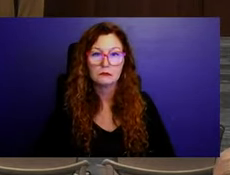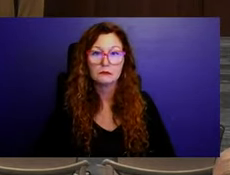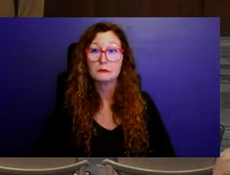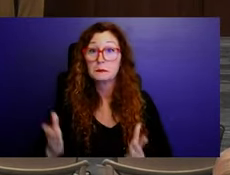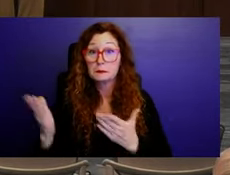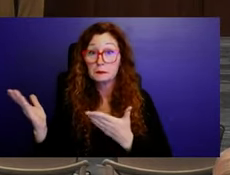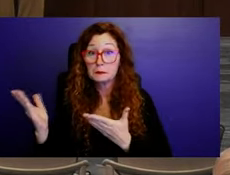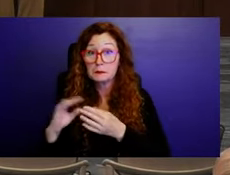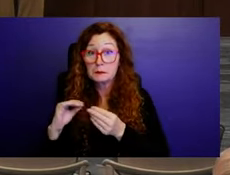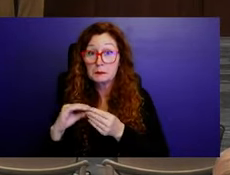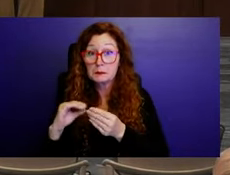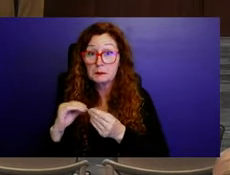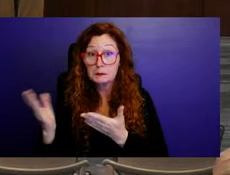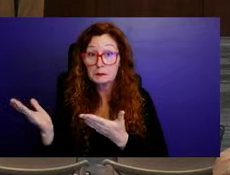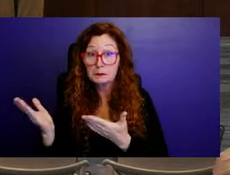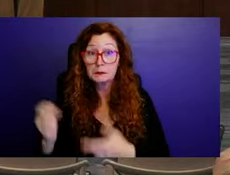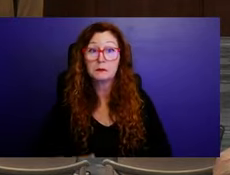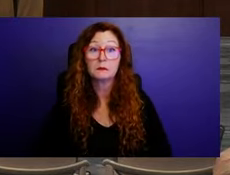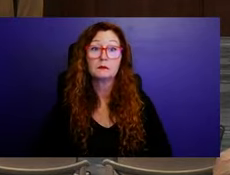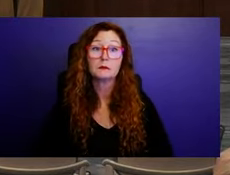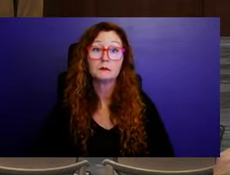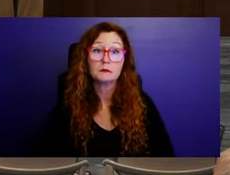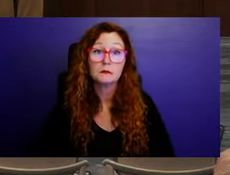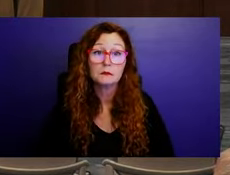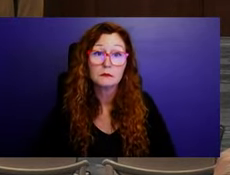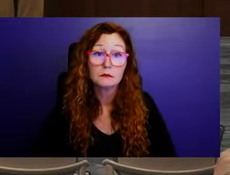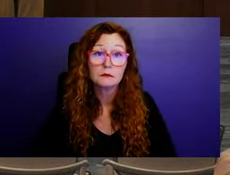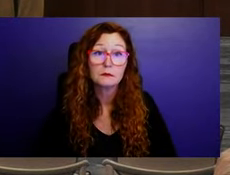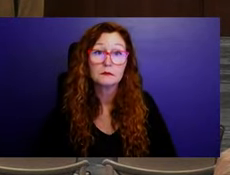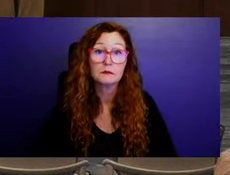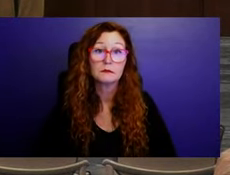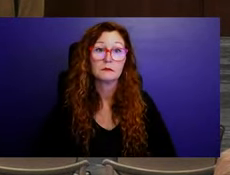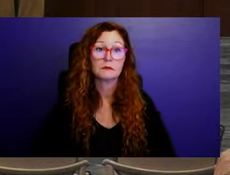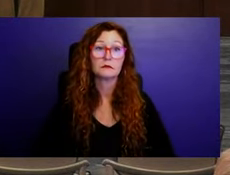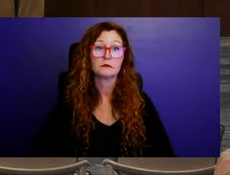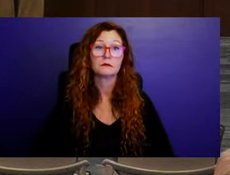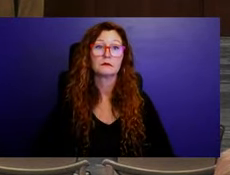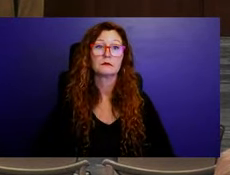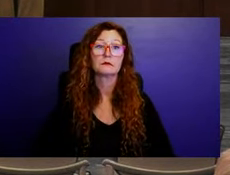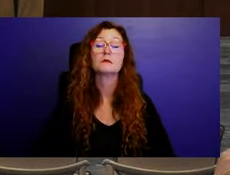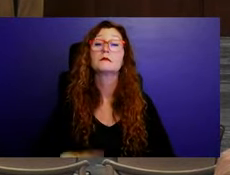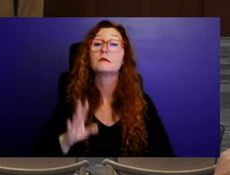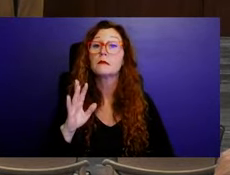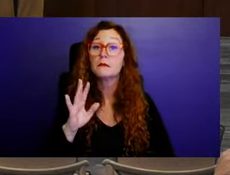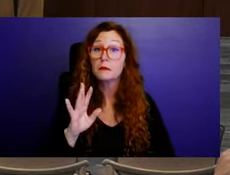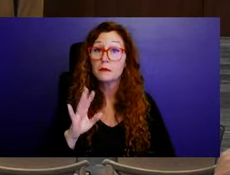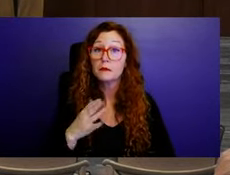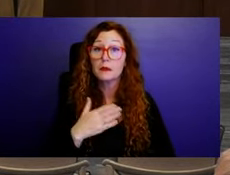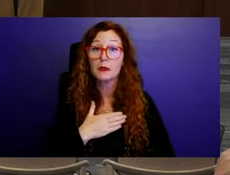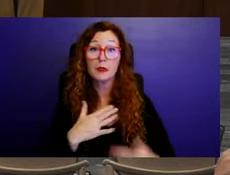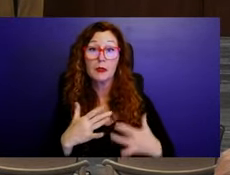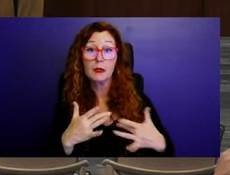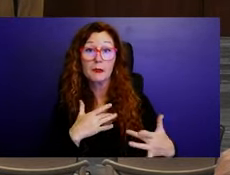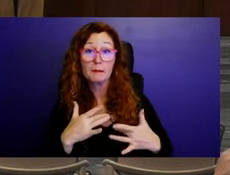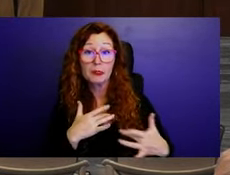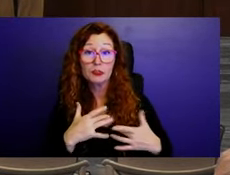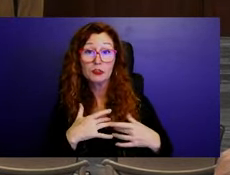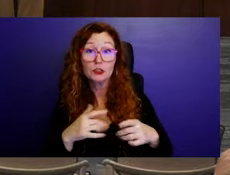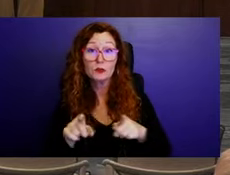Thank you for your presentation. Um, my concern was the same thing with the vehicle charging stations.